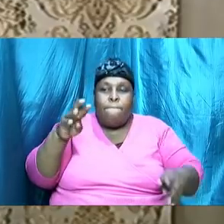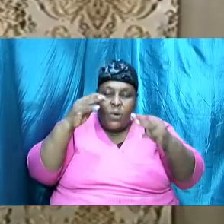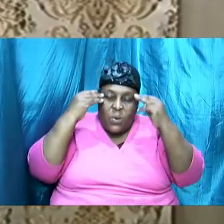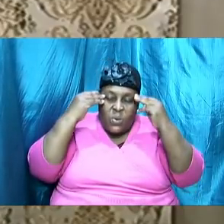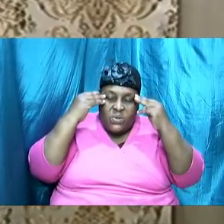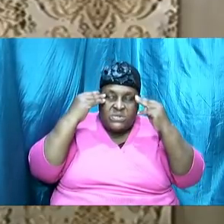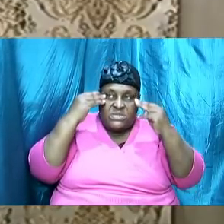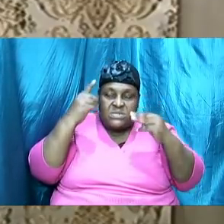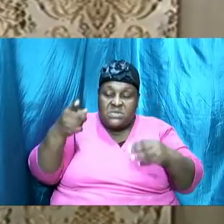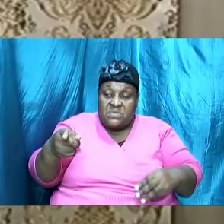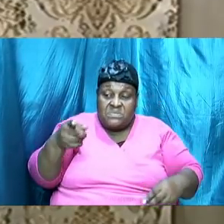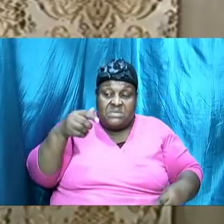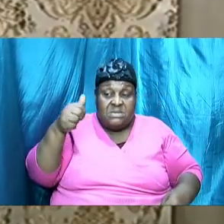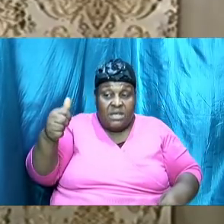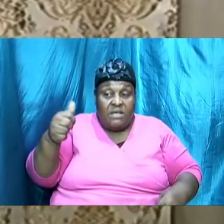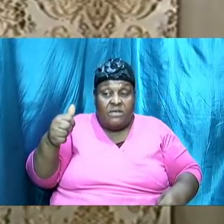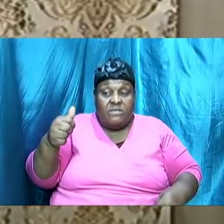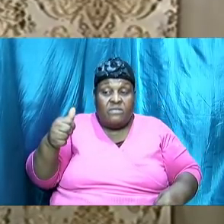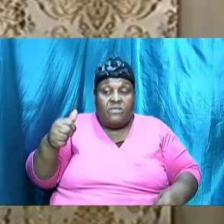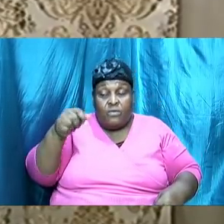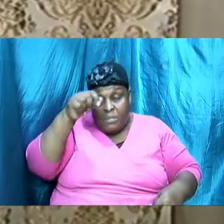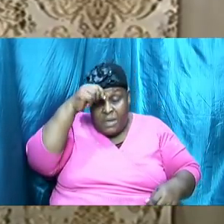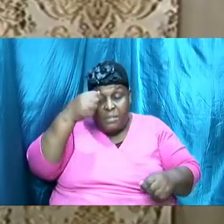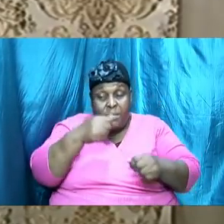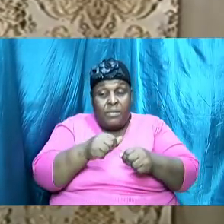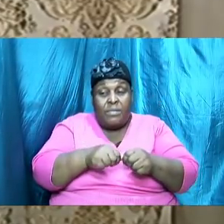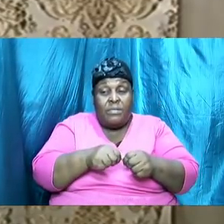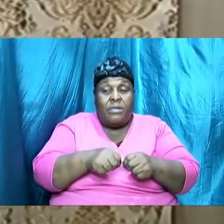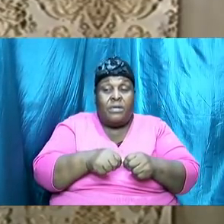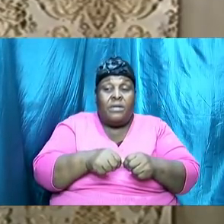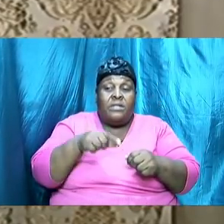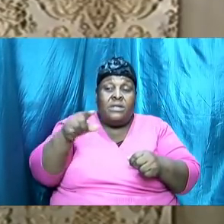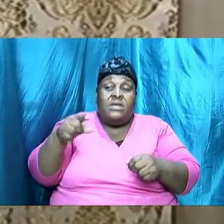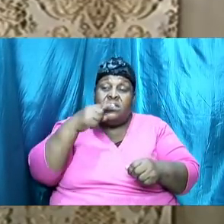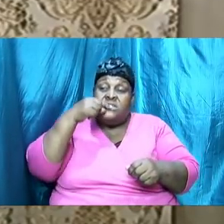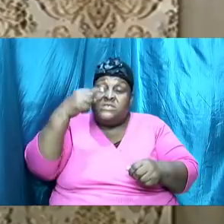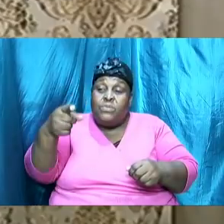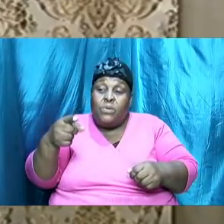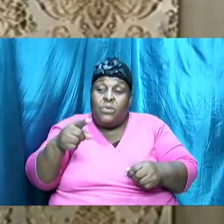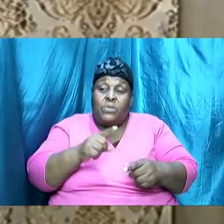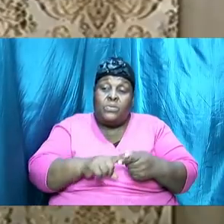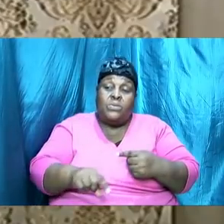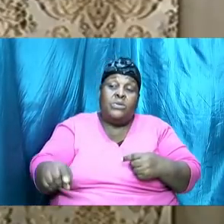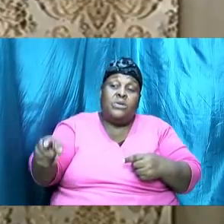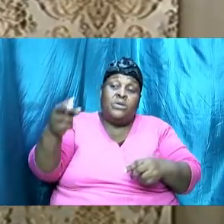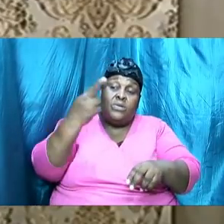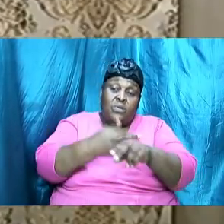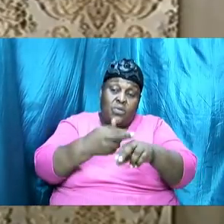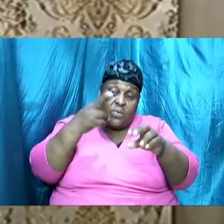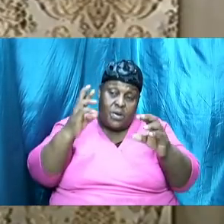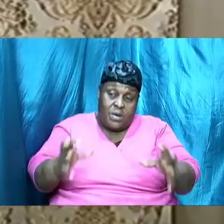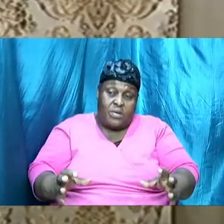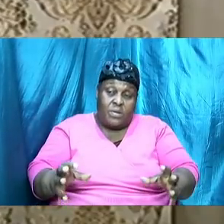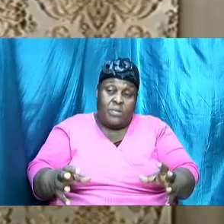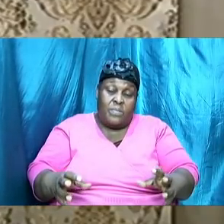himself recall that he spoke to the rock